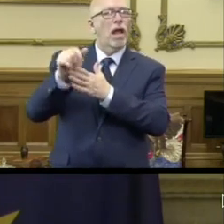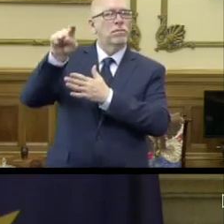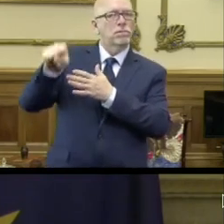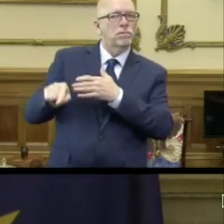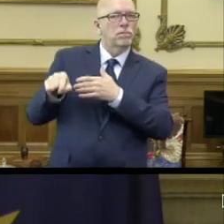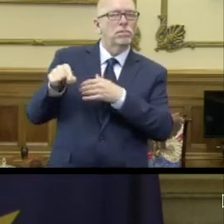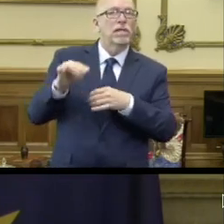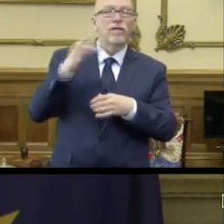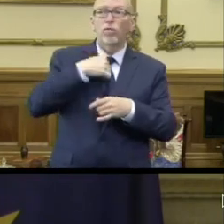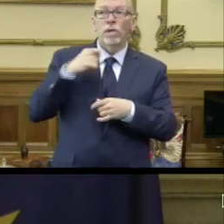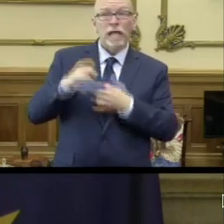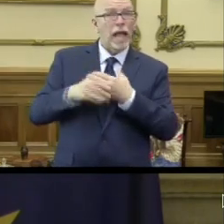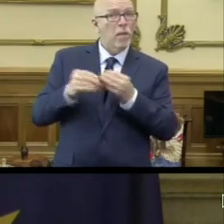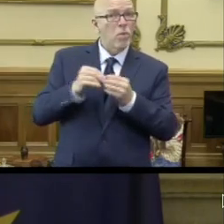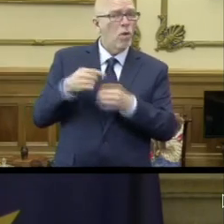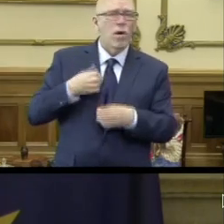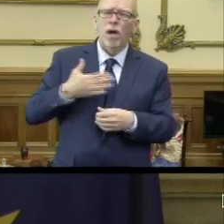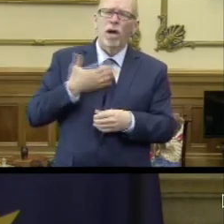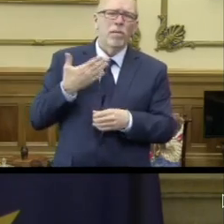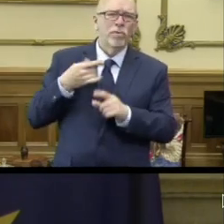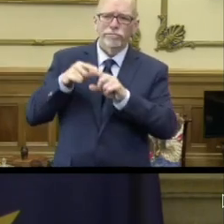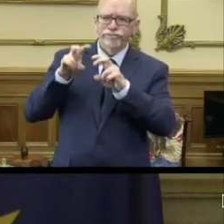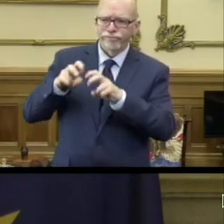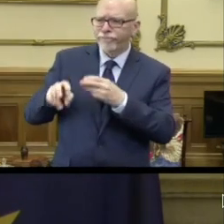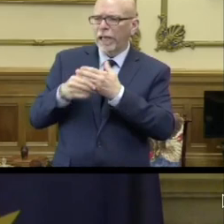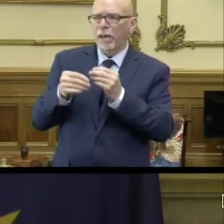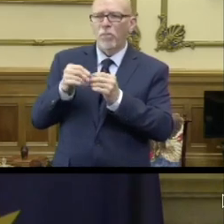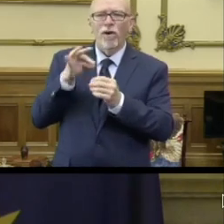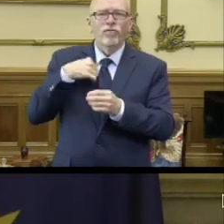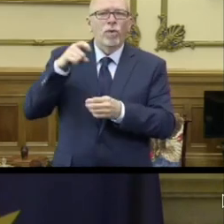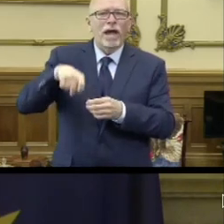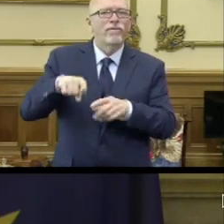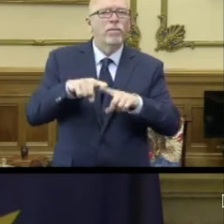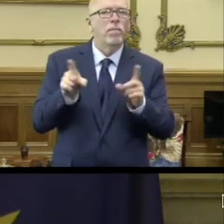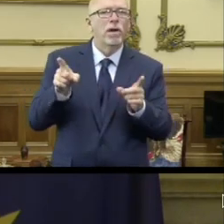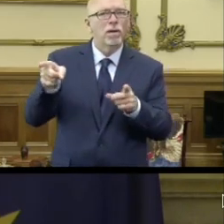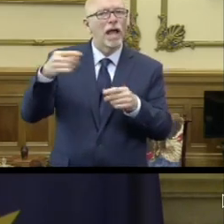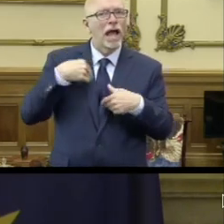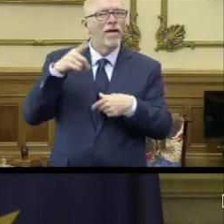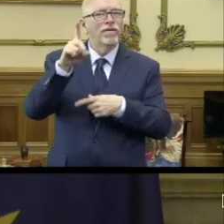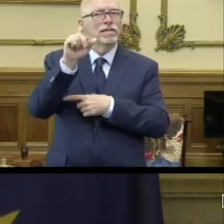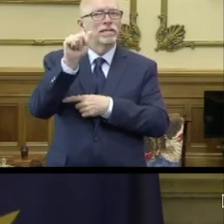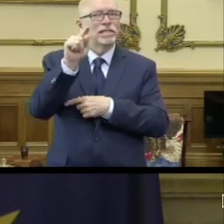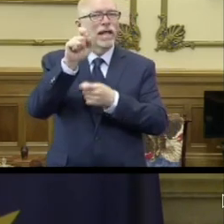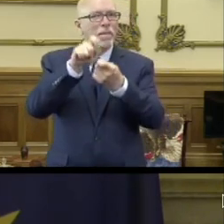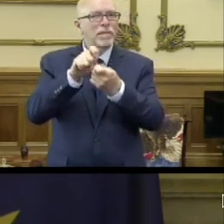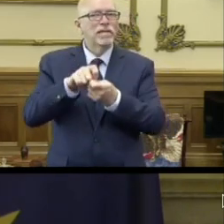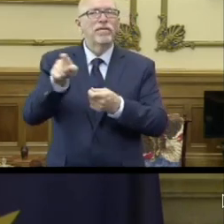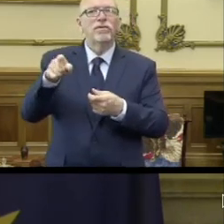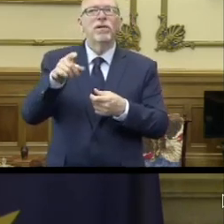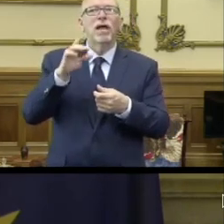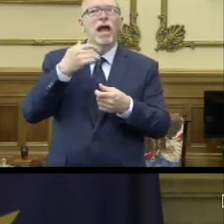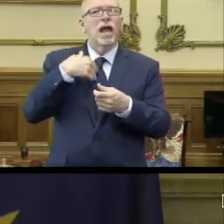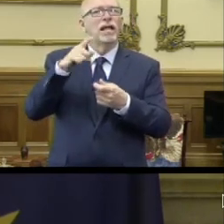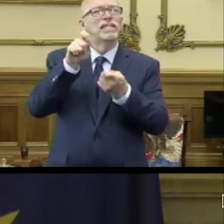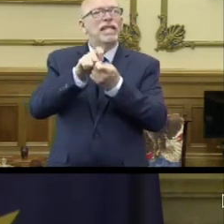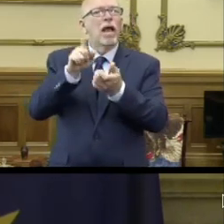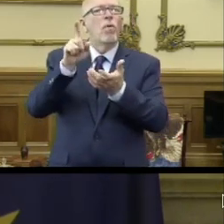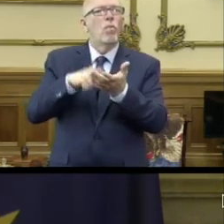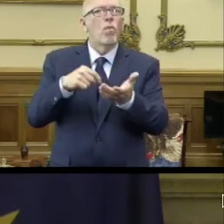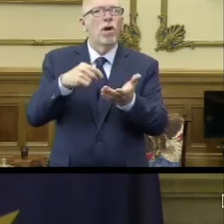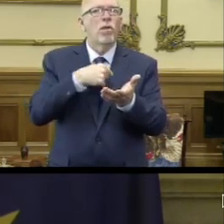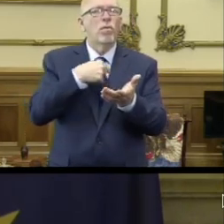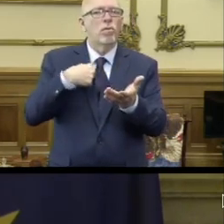found. If we need to add to that, we're happy to take another look at that and see. But it gives date-specific. It gives exactly what we're